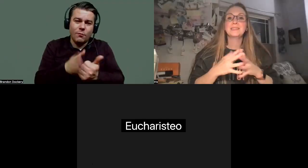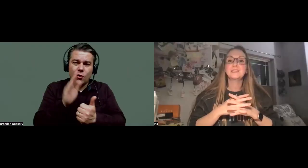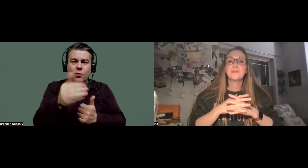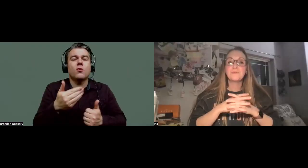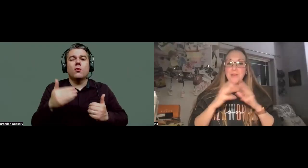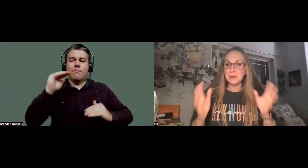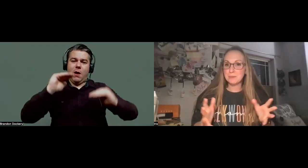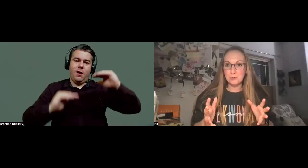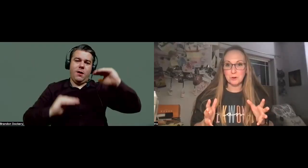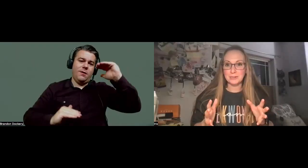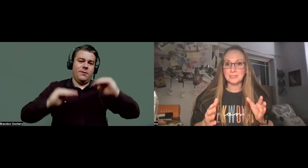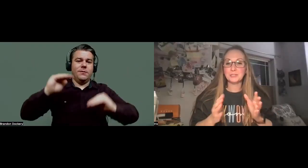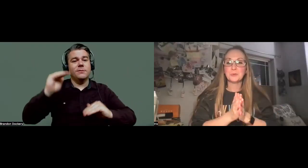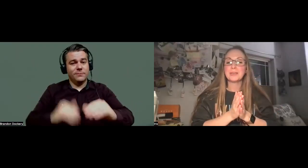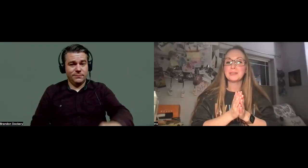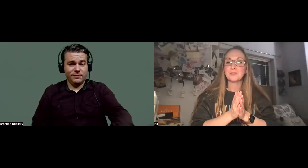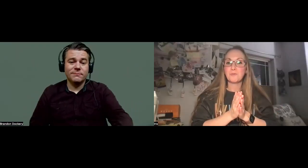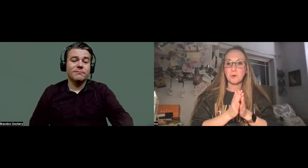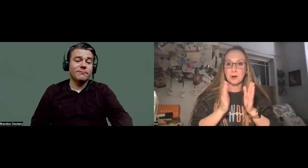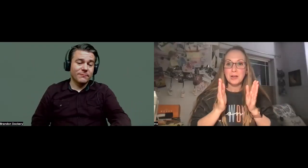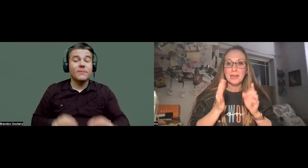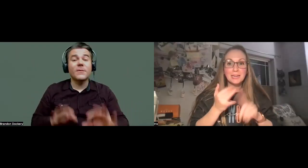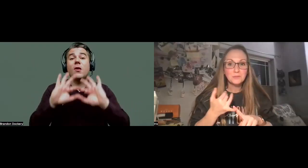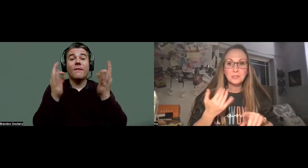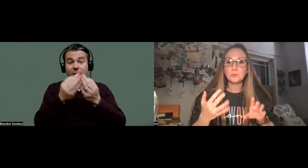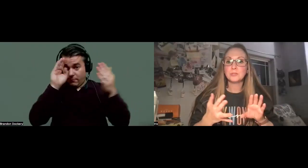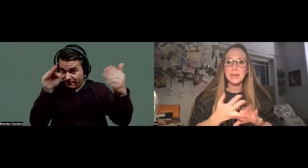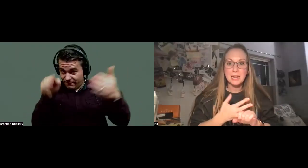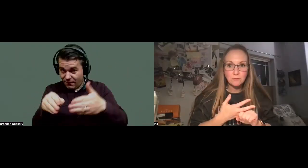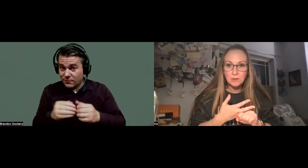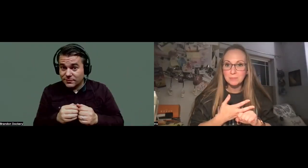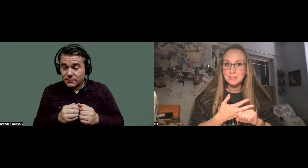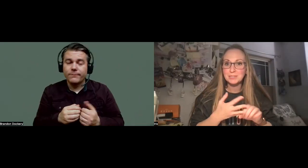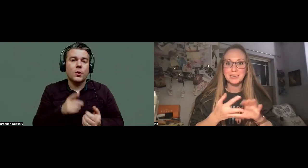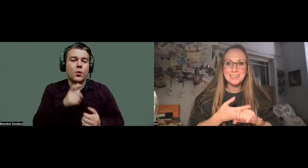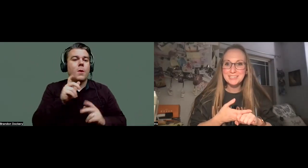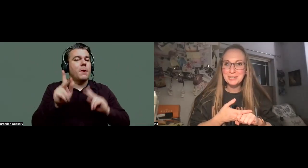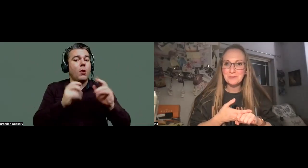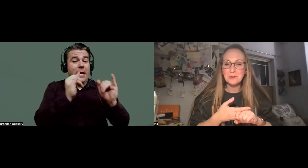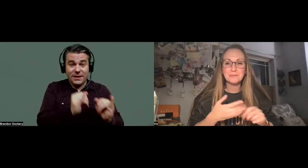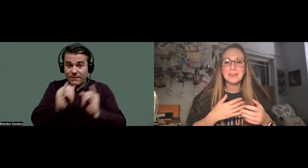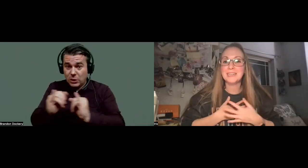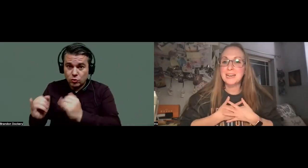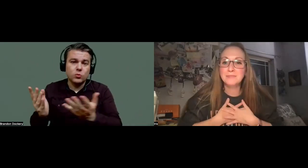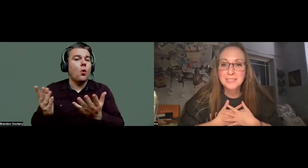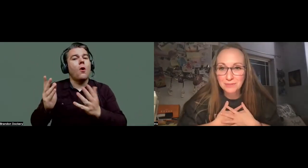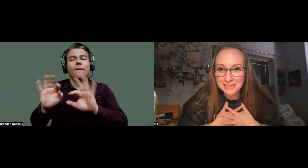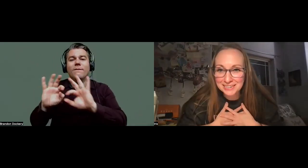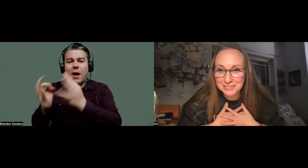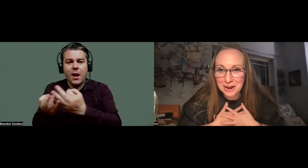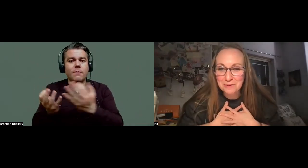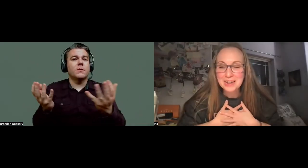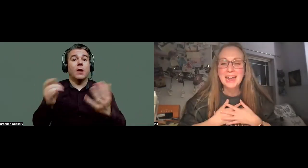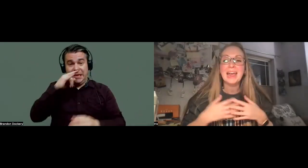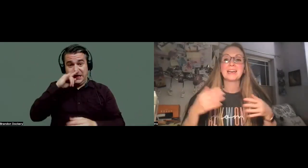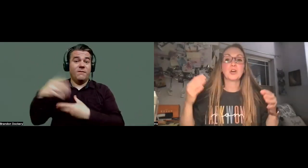And this is family oriented. So it is for individuals and families. The kids can get involved guys. I have seven